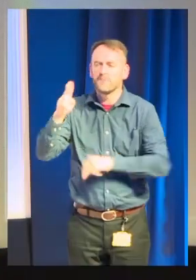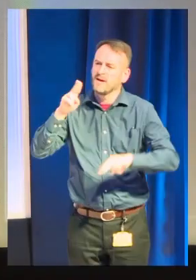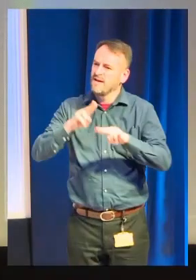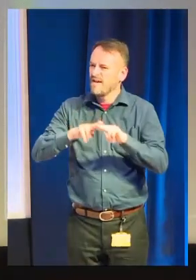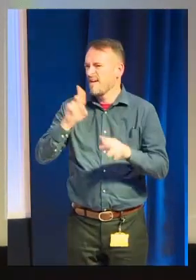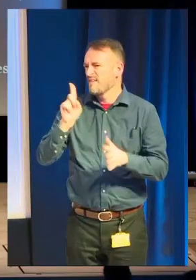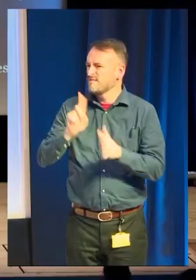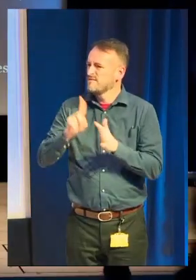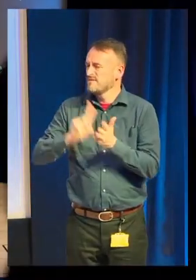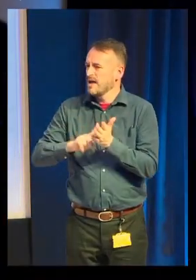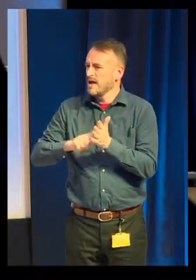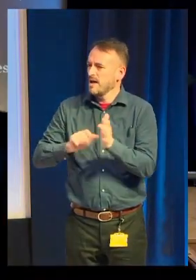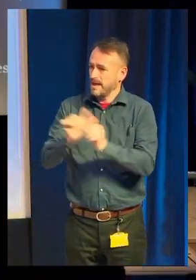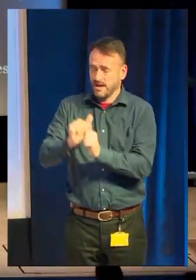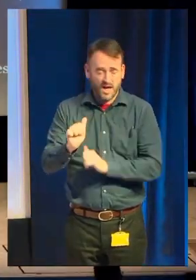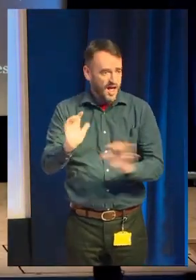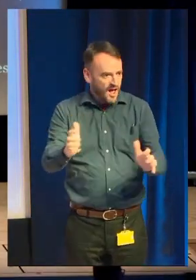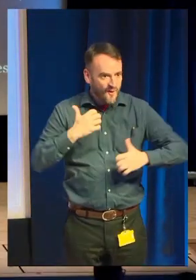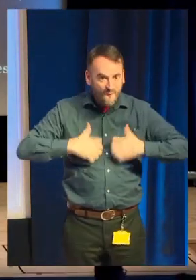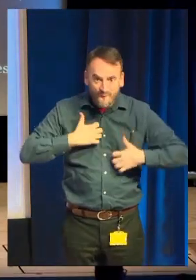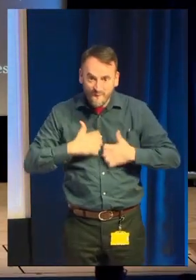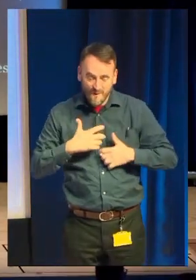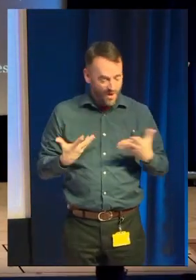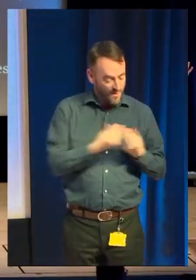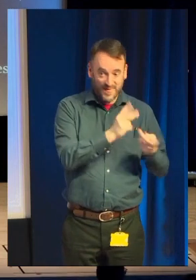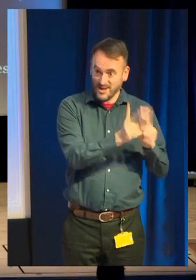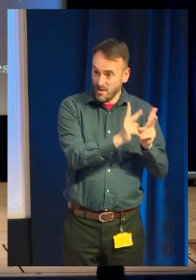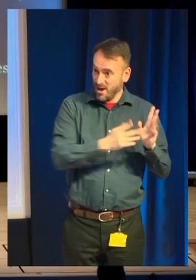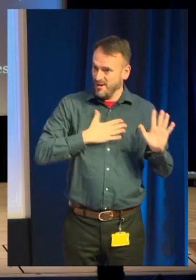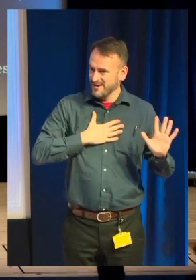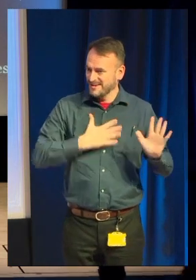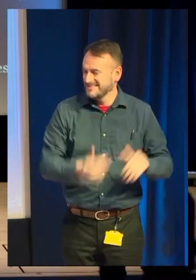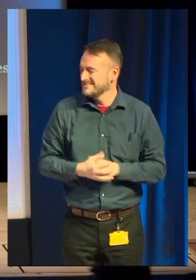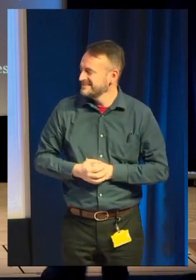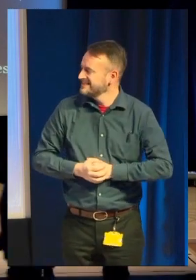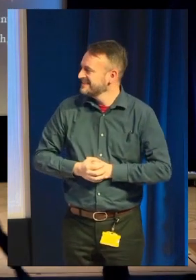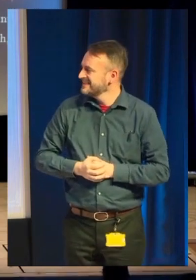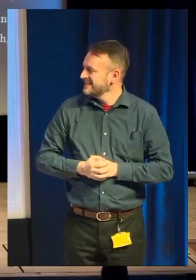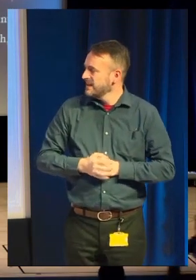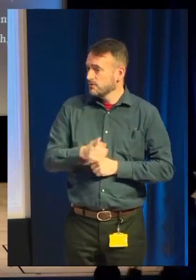with BSL Interpretation. Thank you. You may know Fail Better.